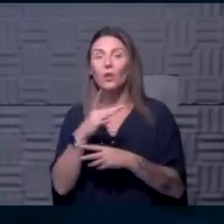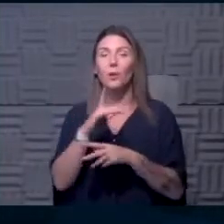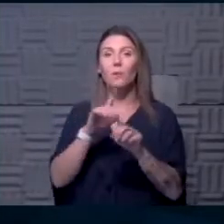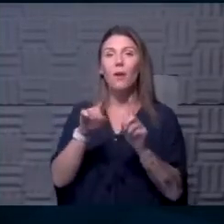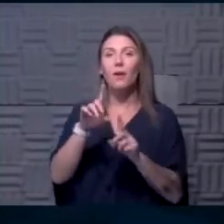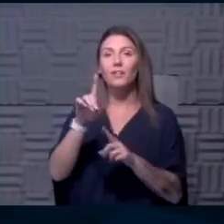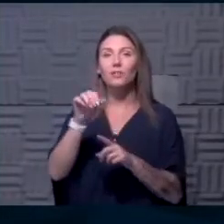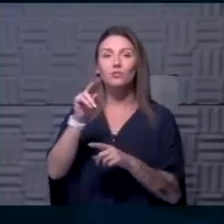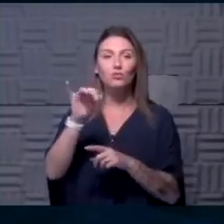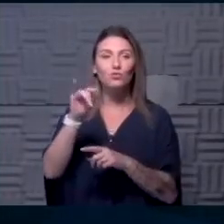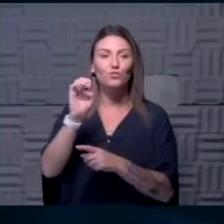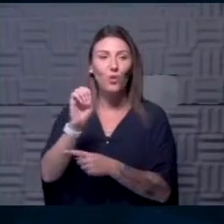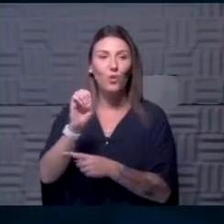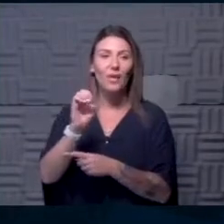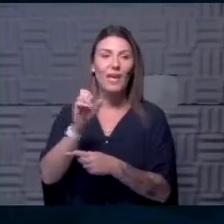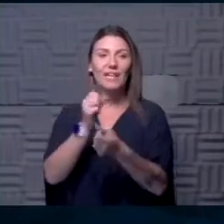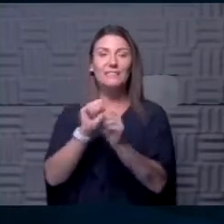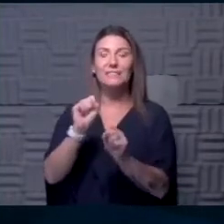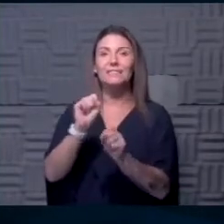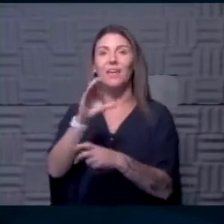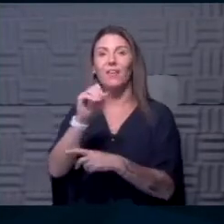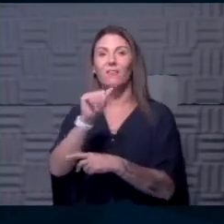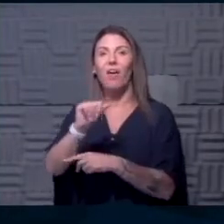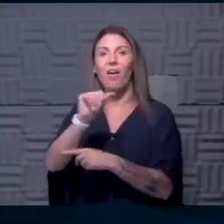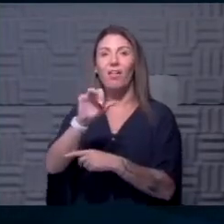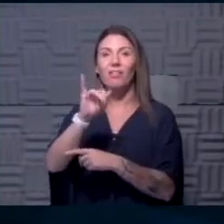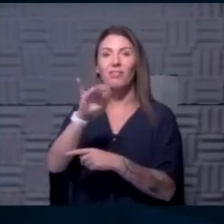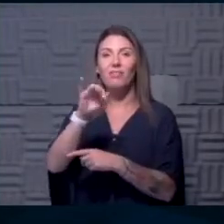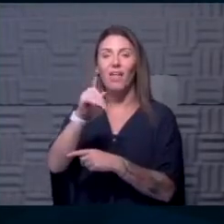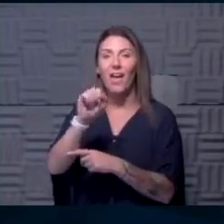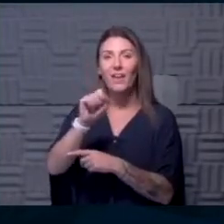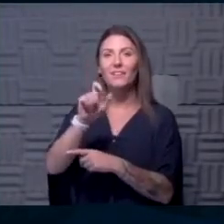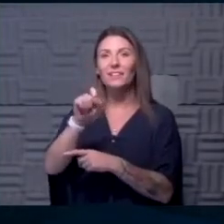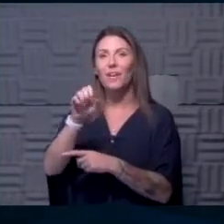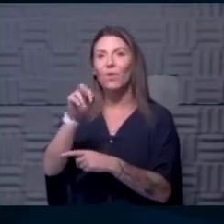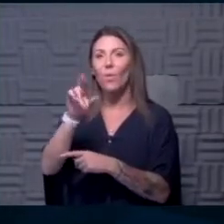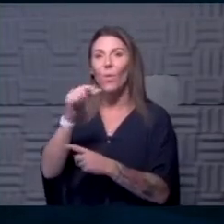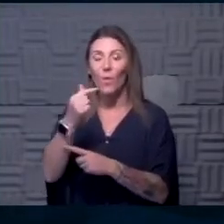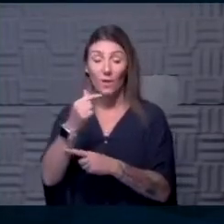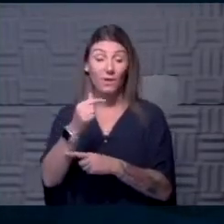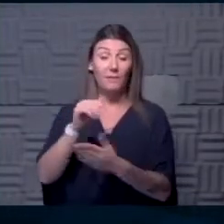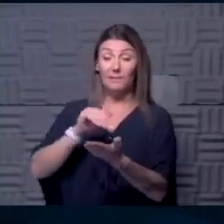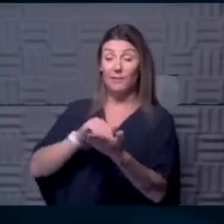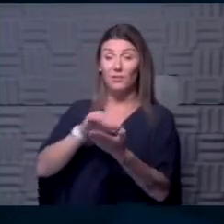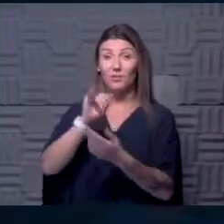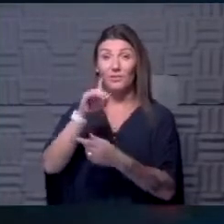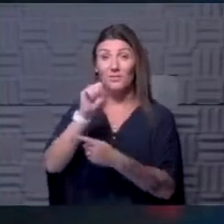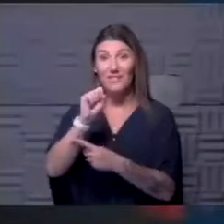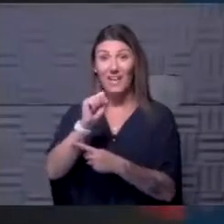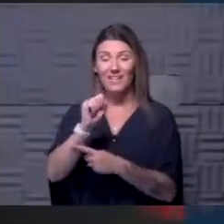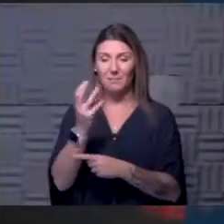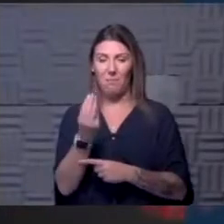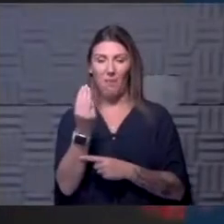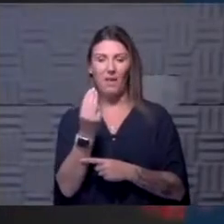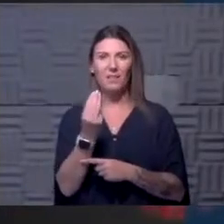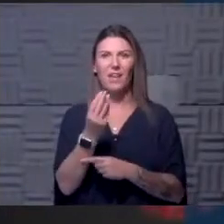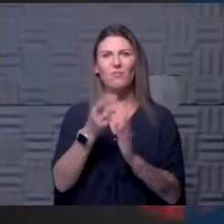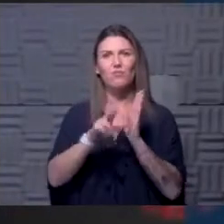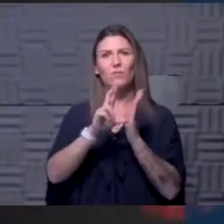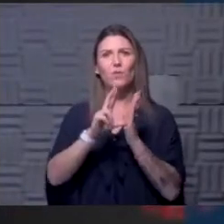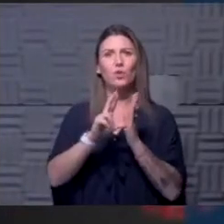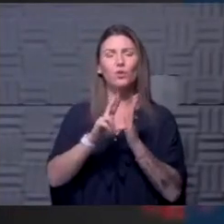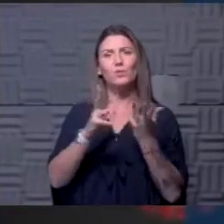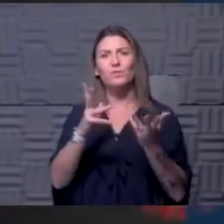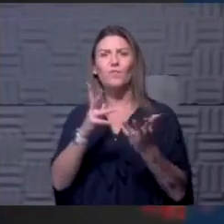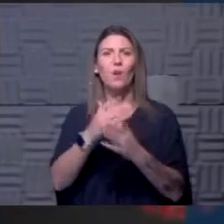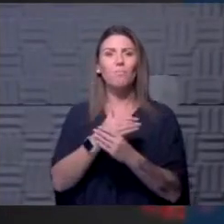.savealifenow.org and sign up. Dr. Stites will be back on Monday. We're going to have big news from the front lines on an innovation